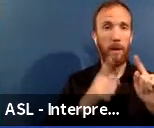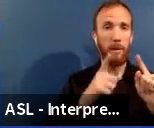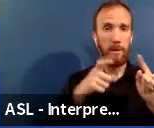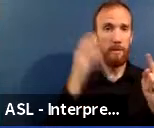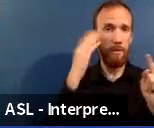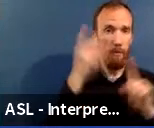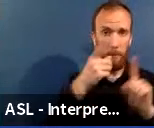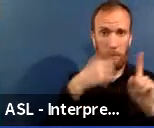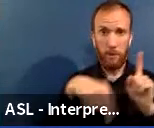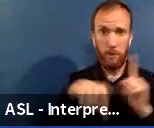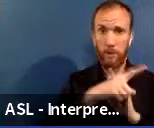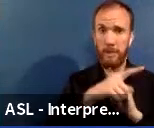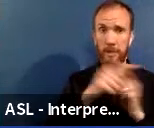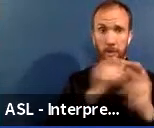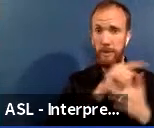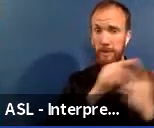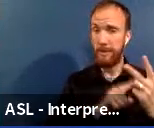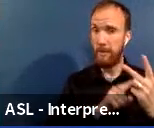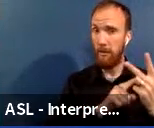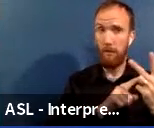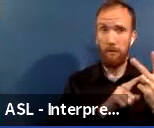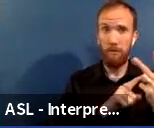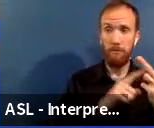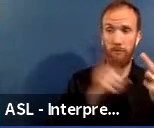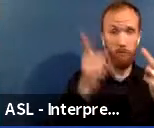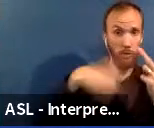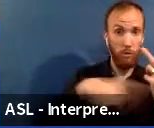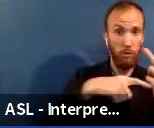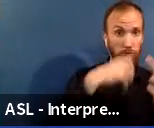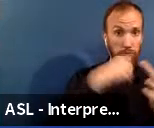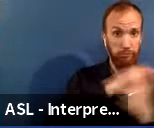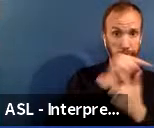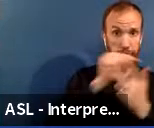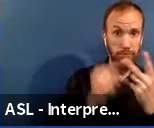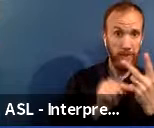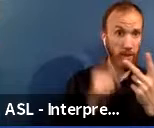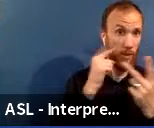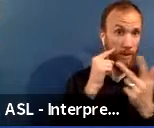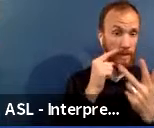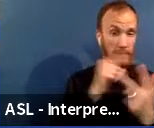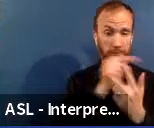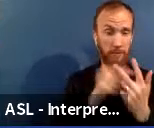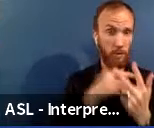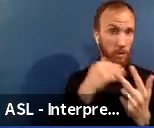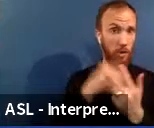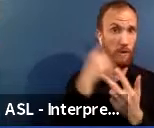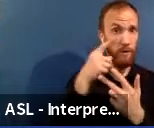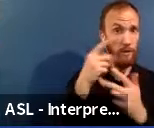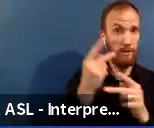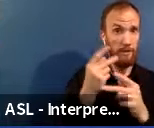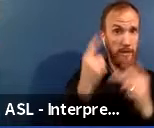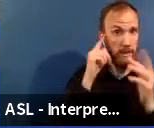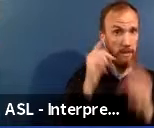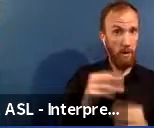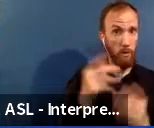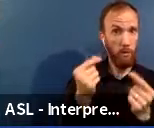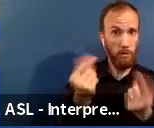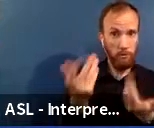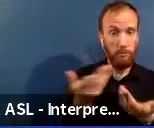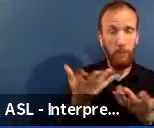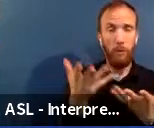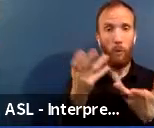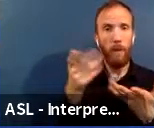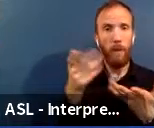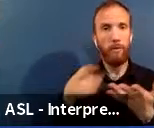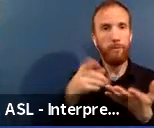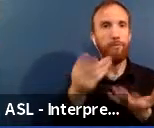whether these align with your priorities to help us determine the weighting of the data and whether new factors are needed. And it's very